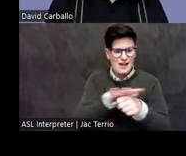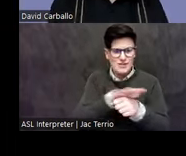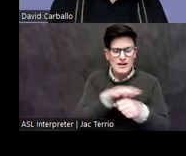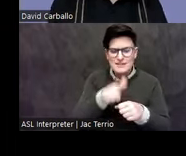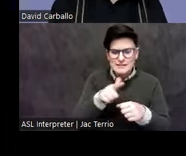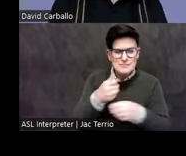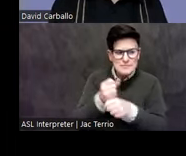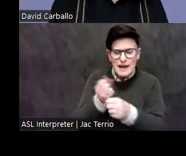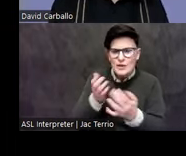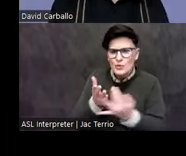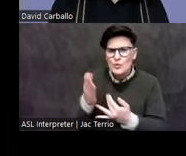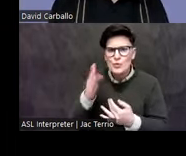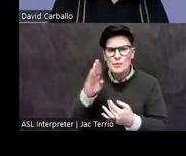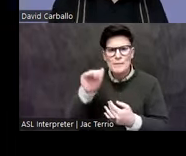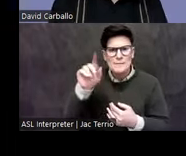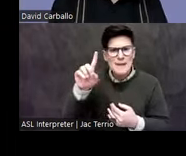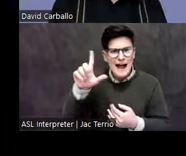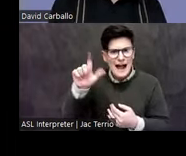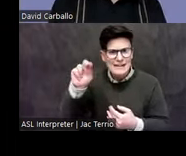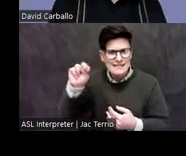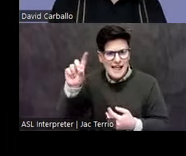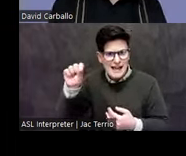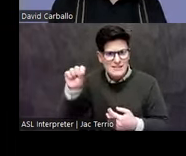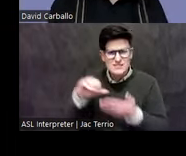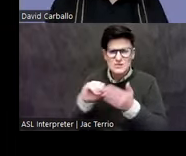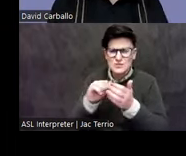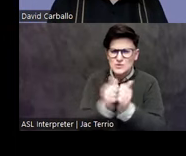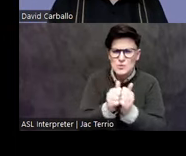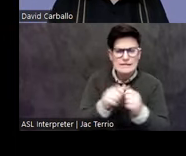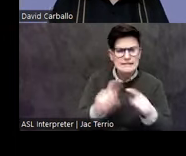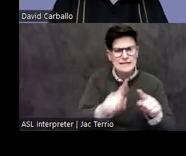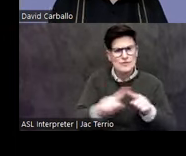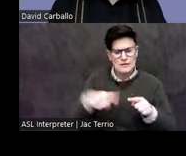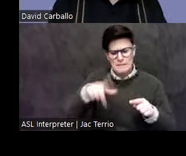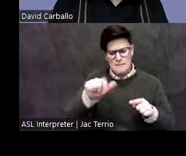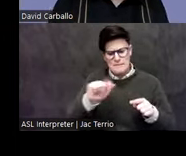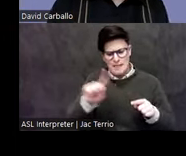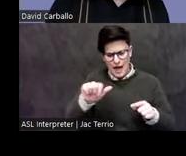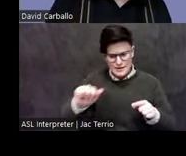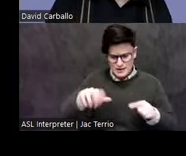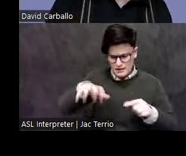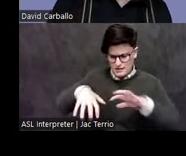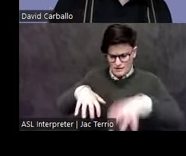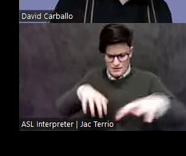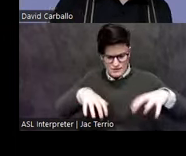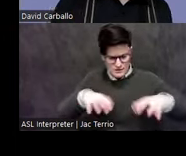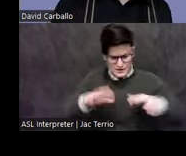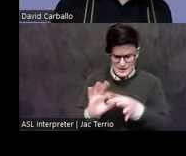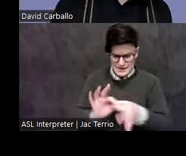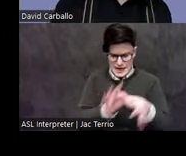all these sorts of little plaza centers stuck together in this web of terraces and roads.